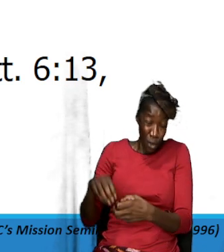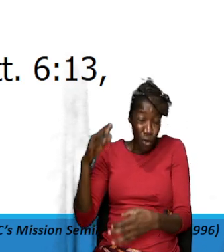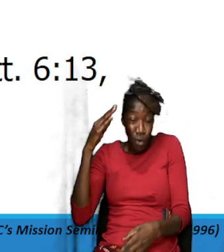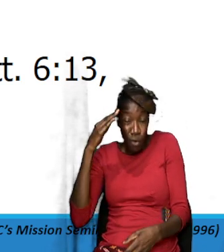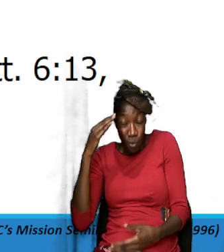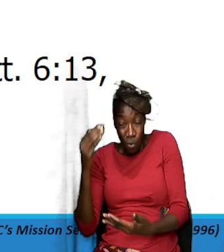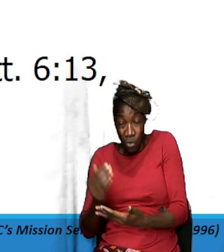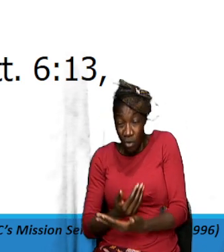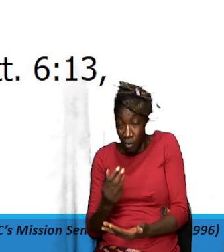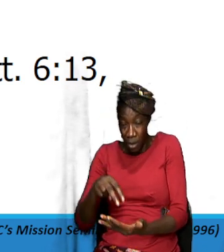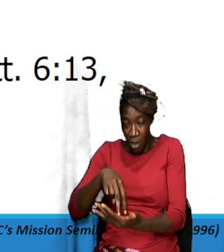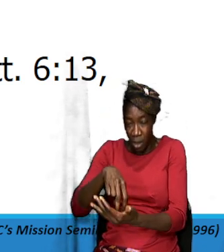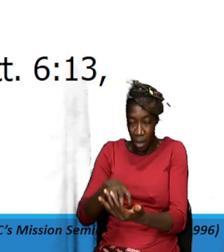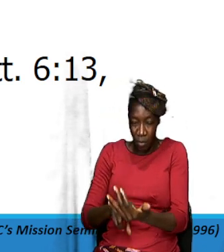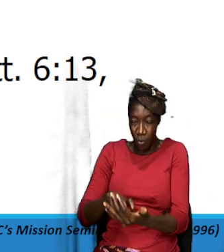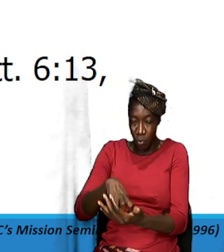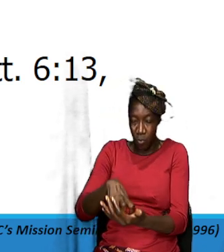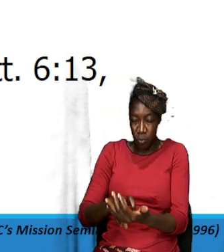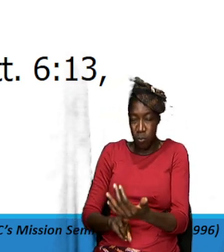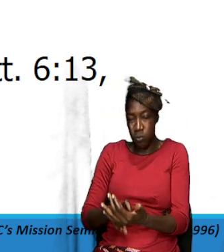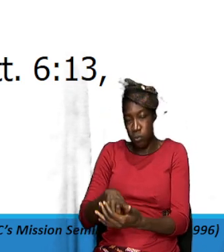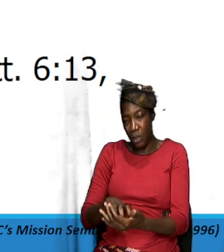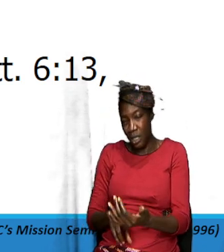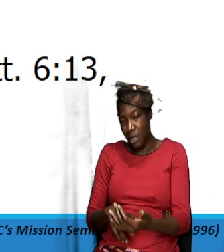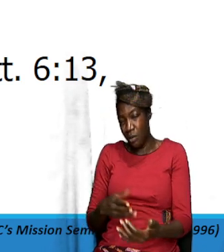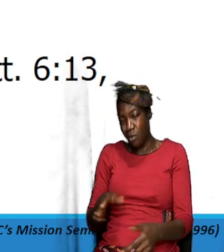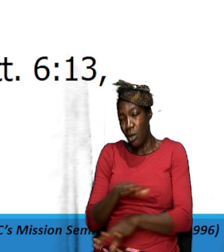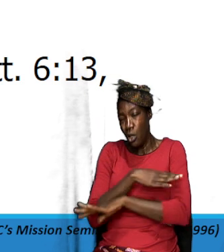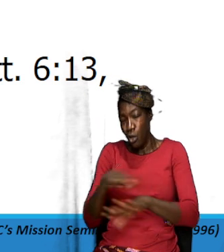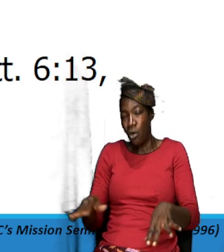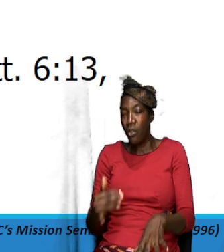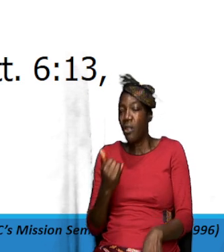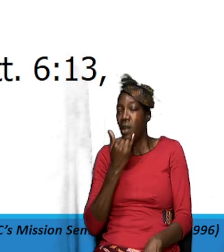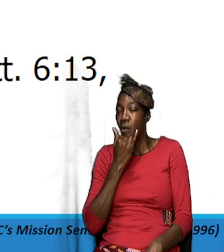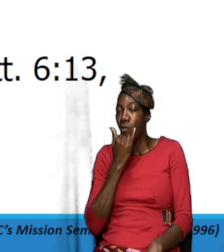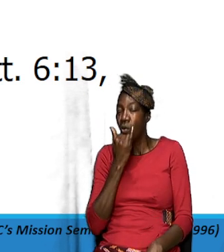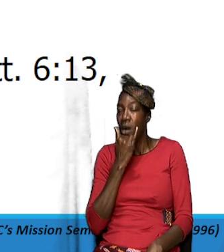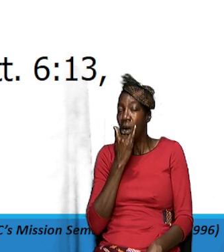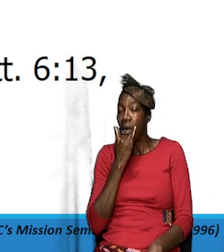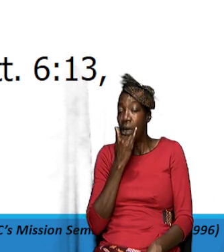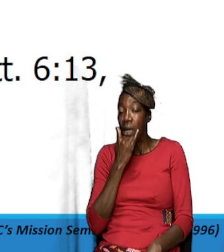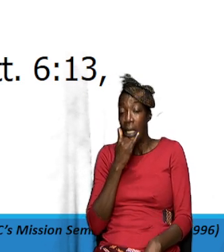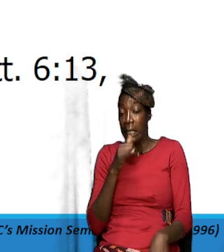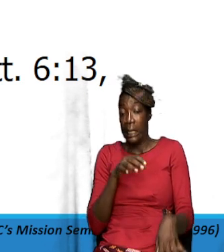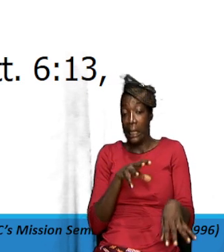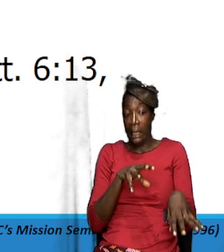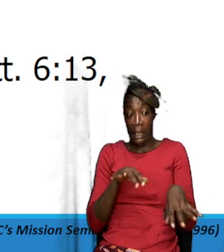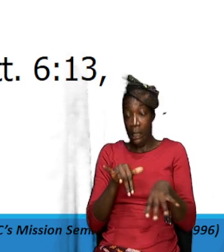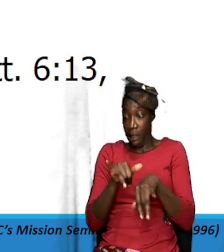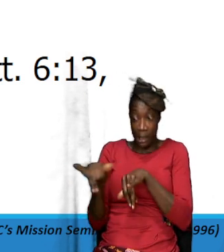then nothing is wrong with us staying far from it